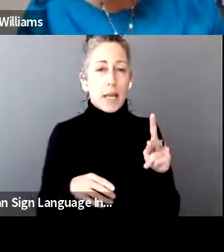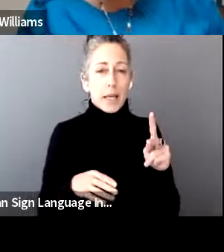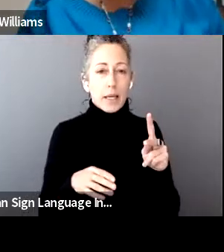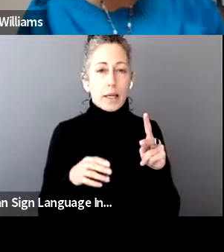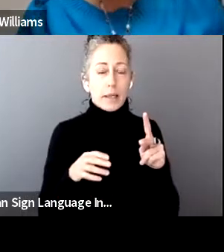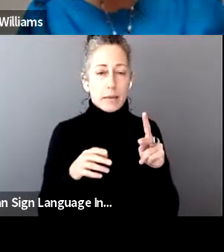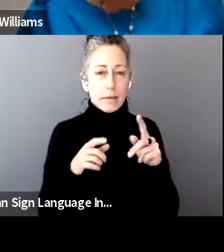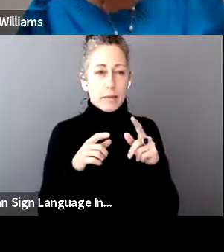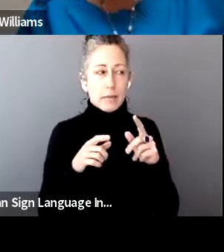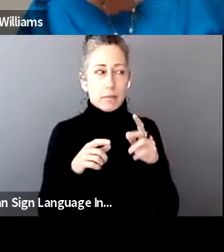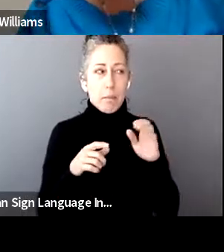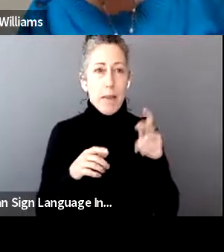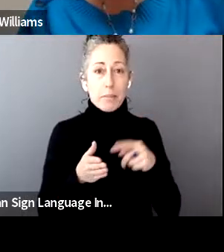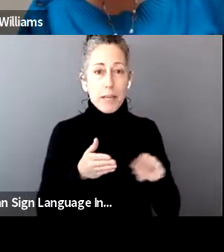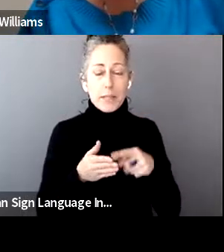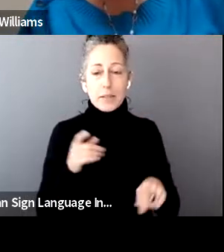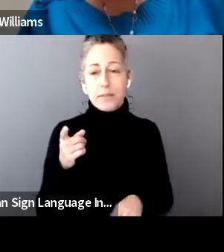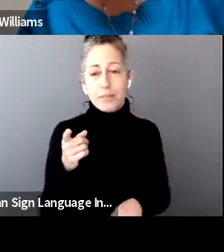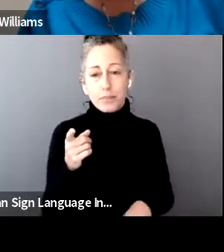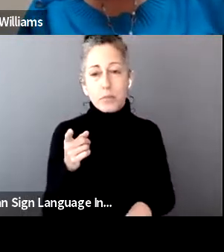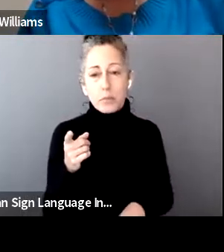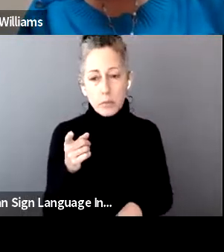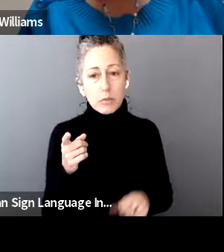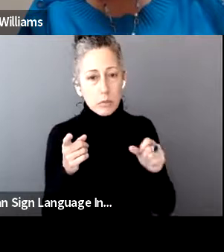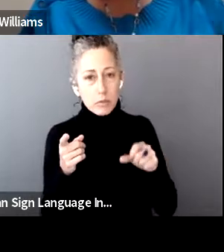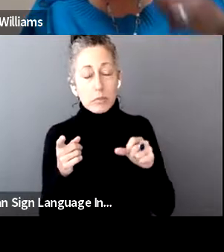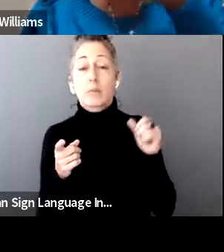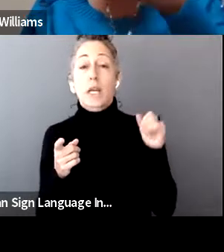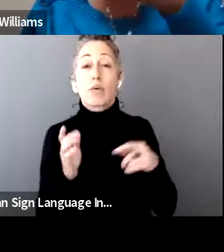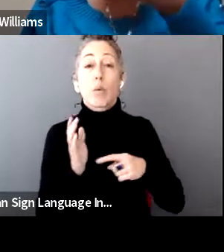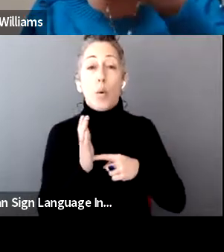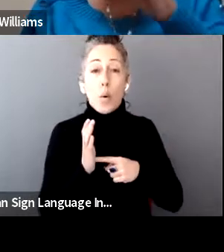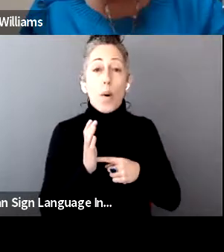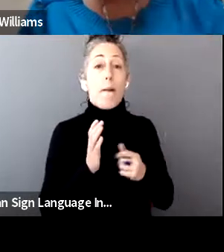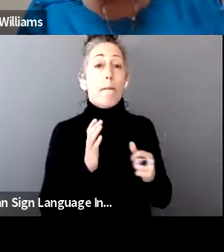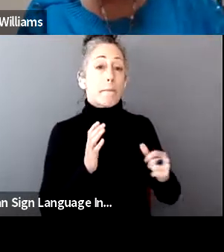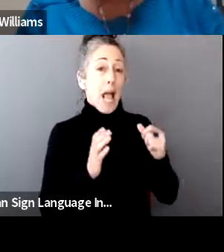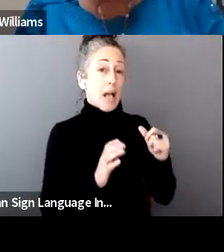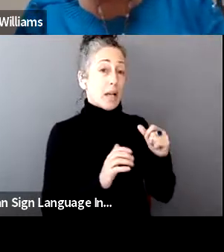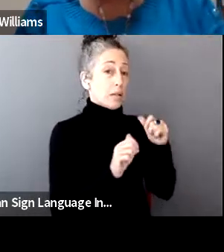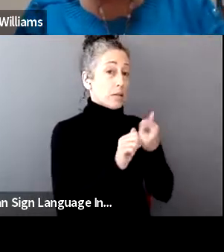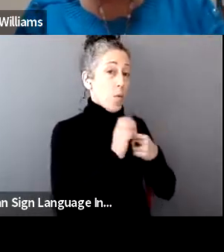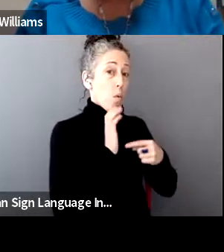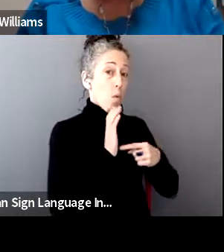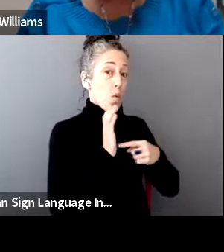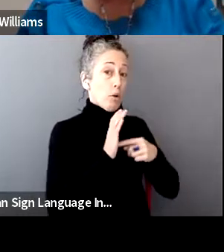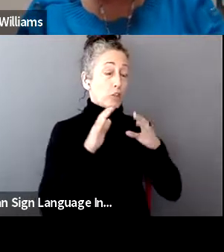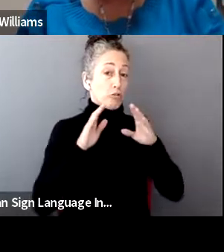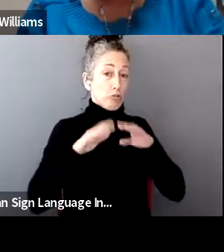um, was offset if they owed back child support, but the